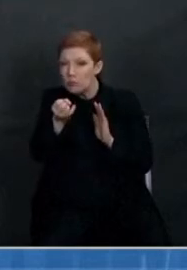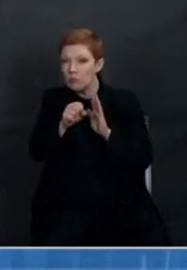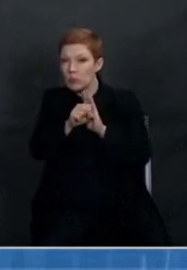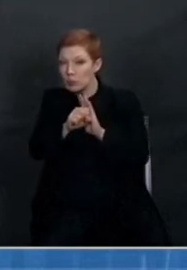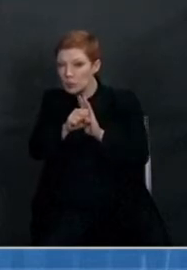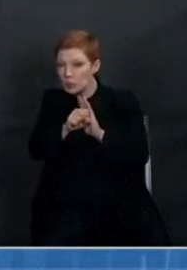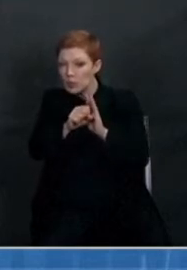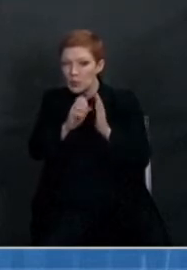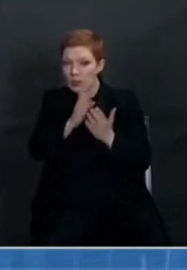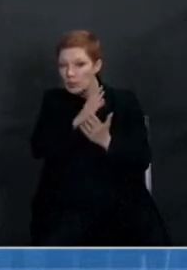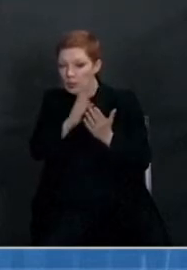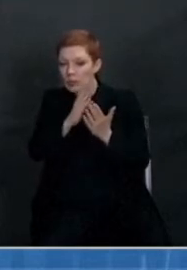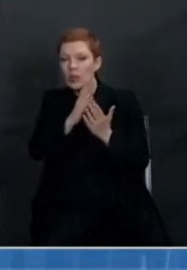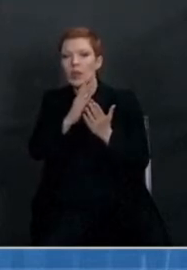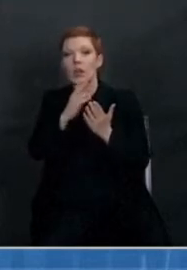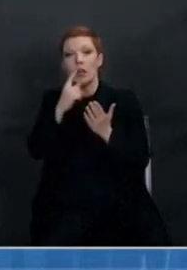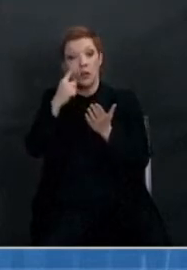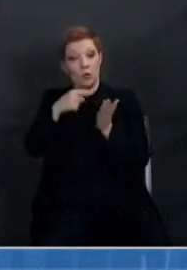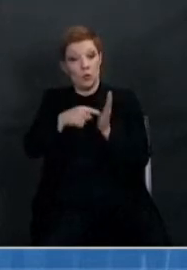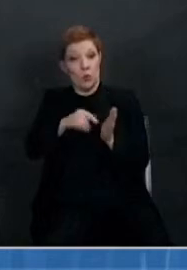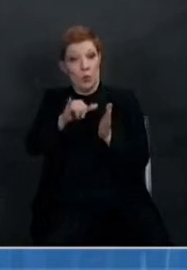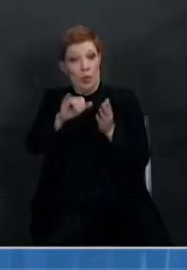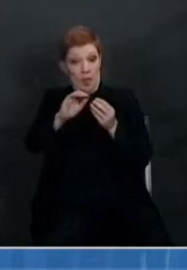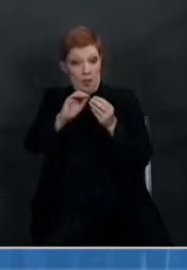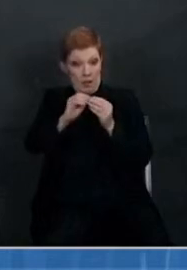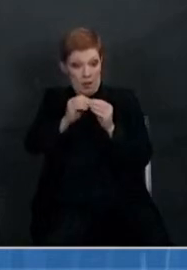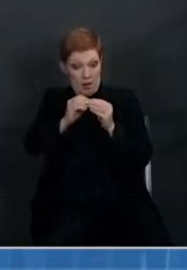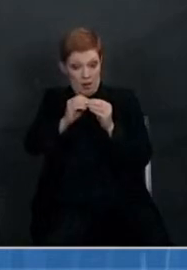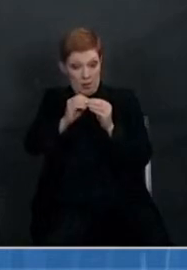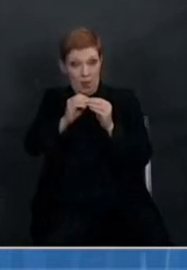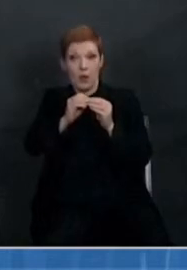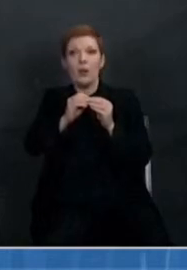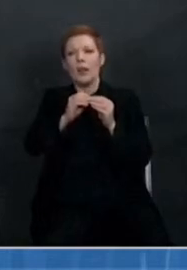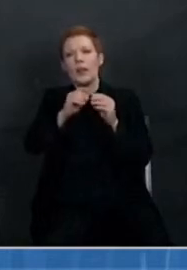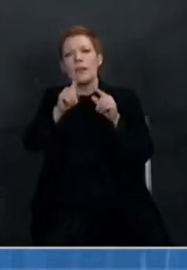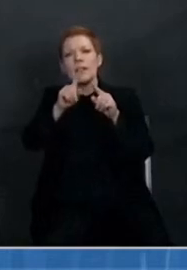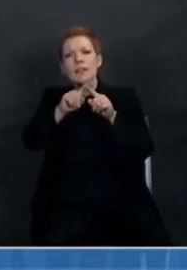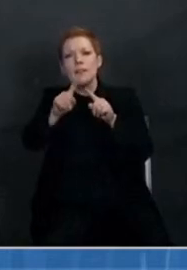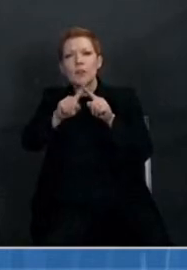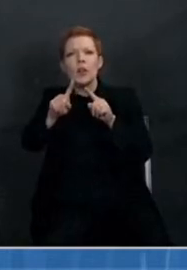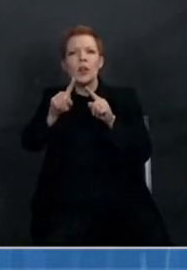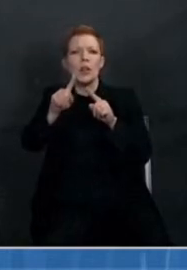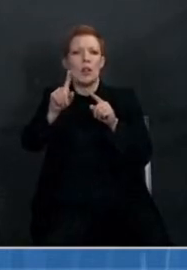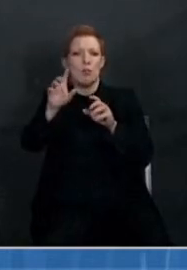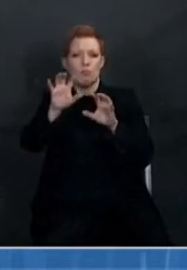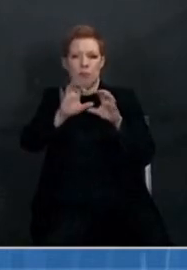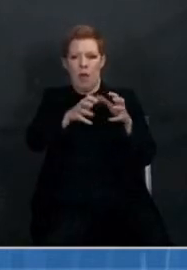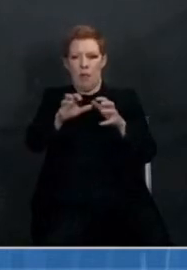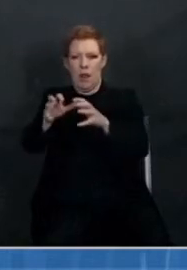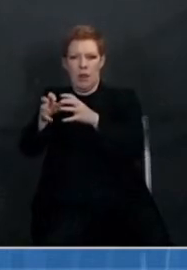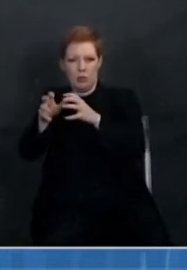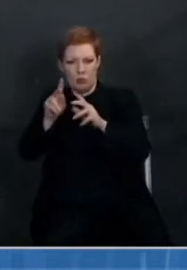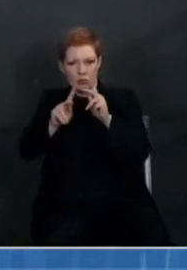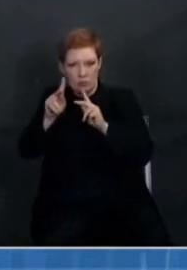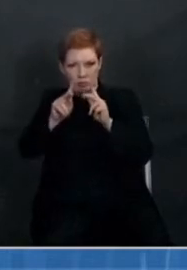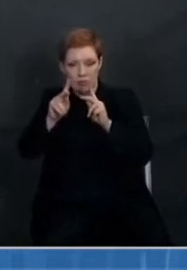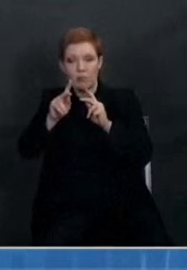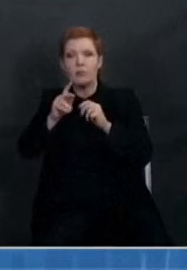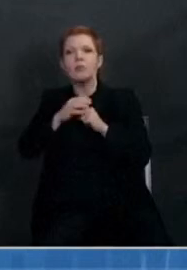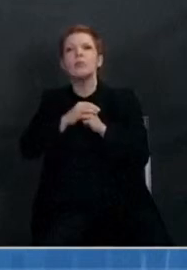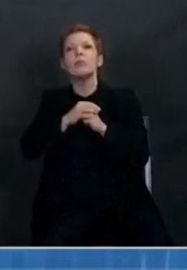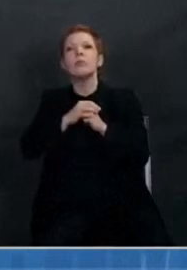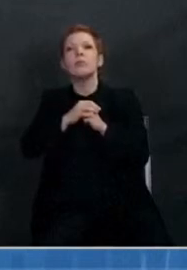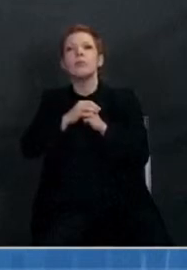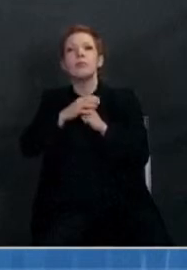big problem with our cases data is the denominator reflects different factors in different populations. And those differences are really built upon pre-existing